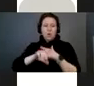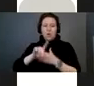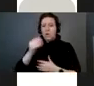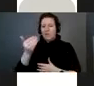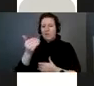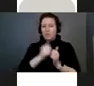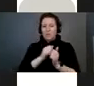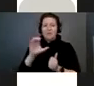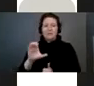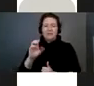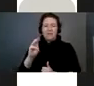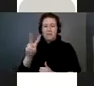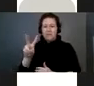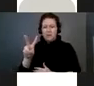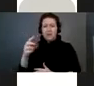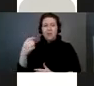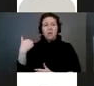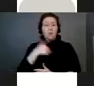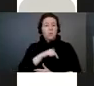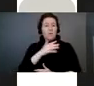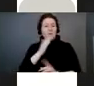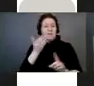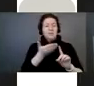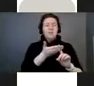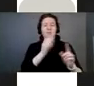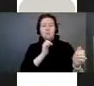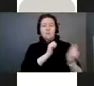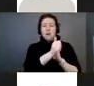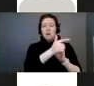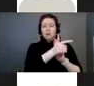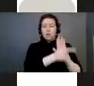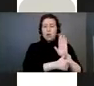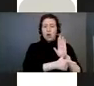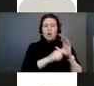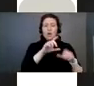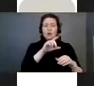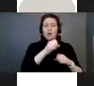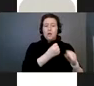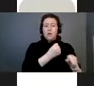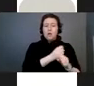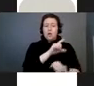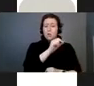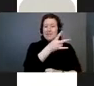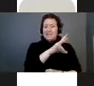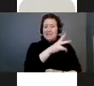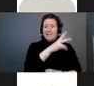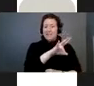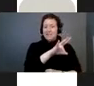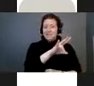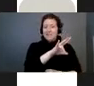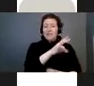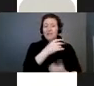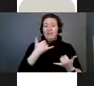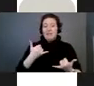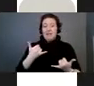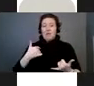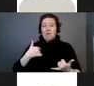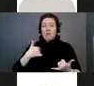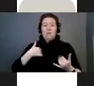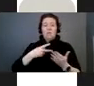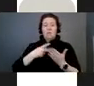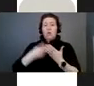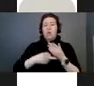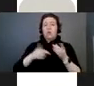passed legislation in Iowa in 2017, and now I'm the program director for the National CMV Foundation.